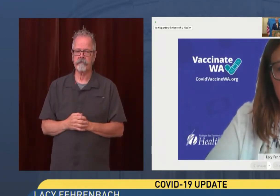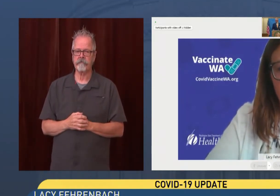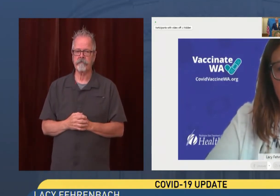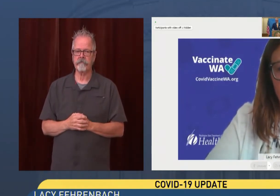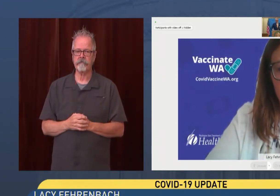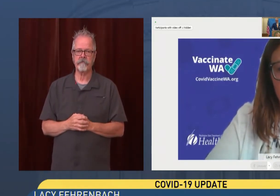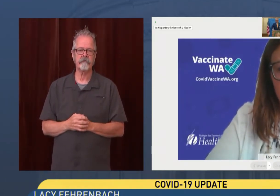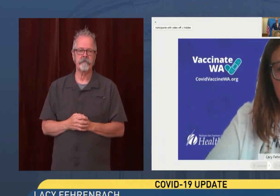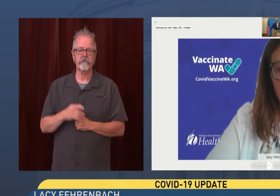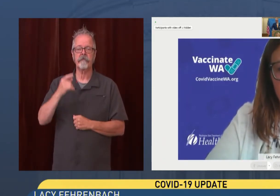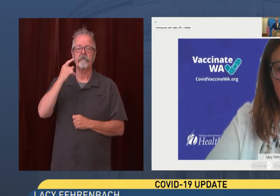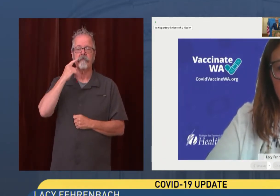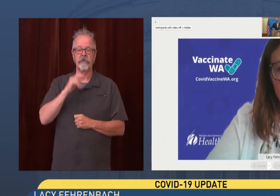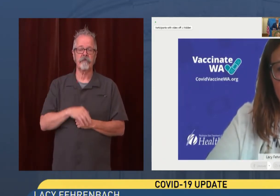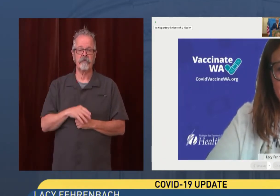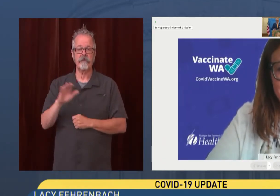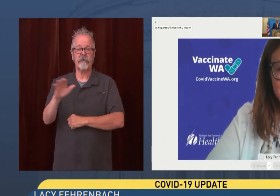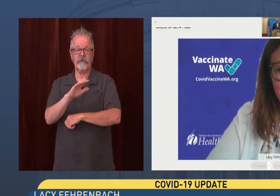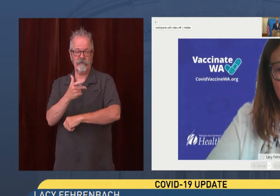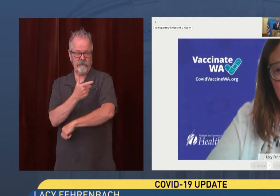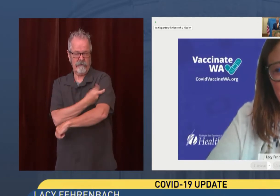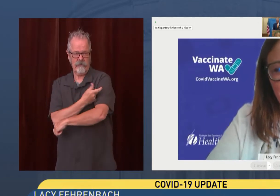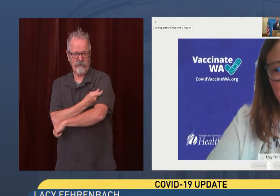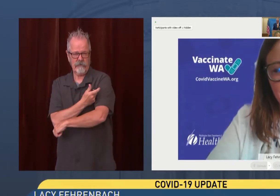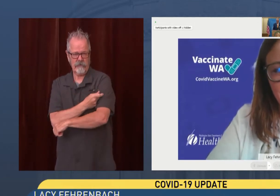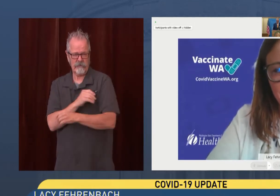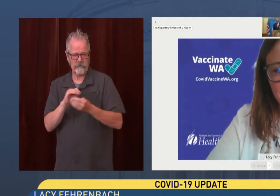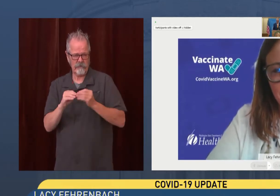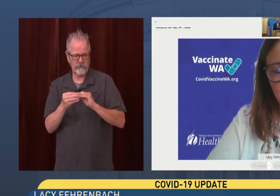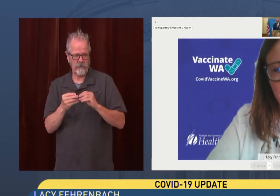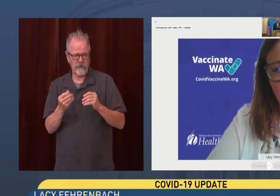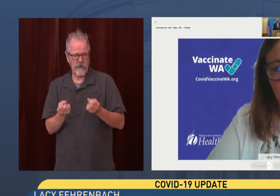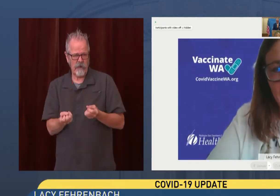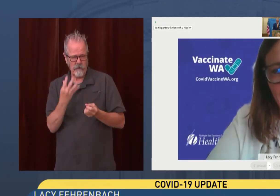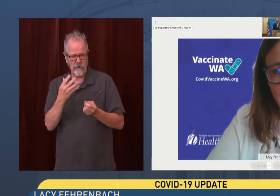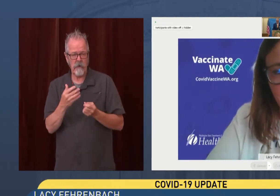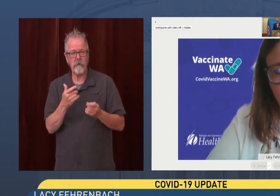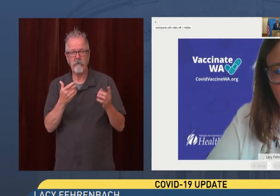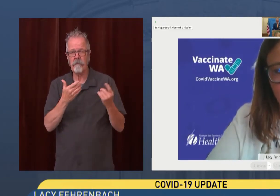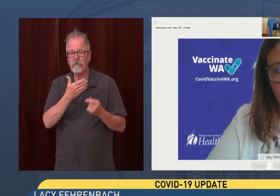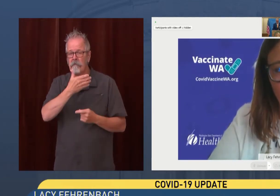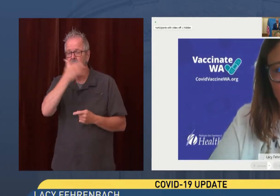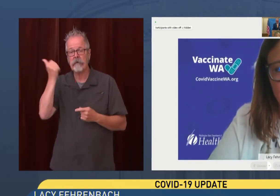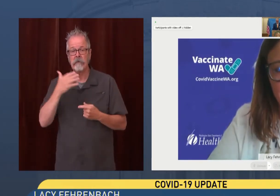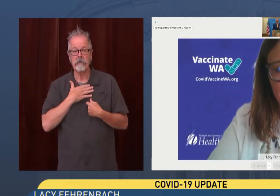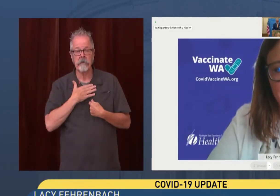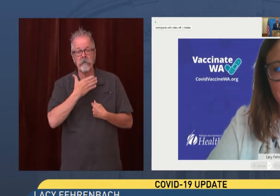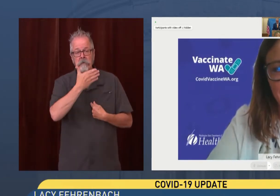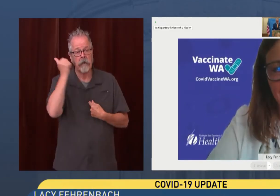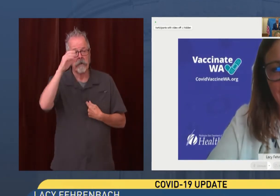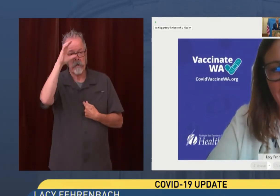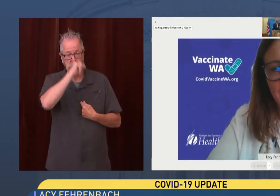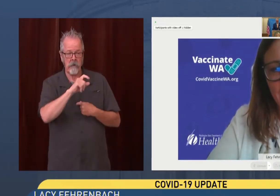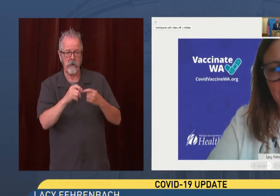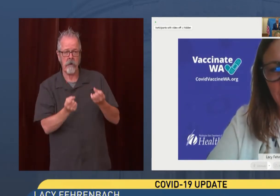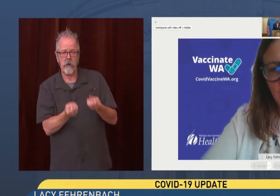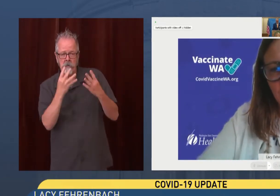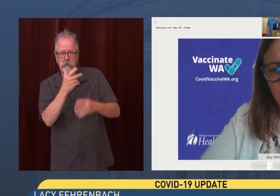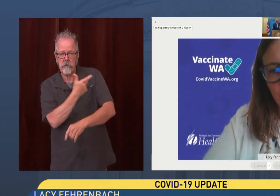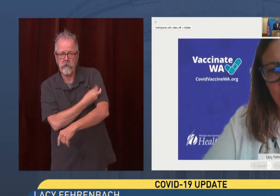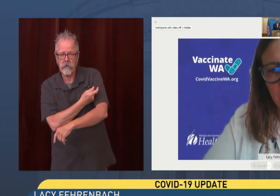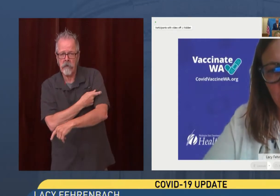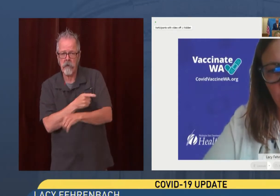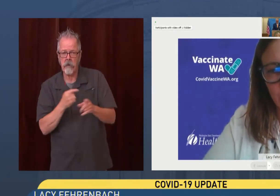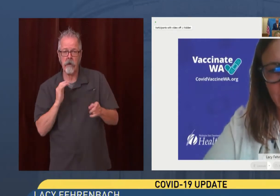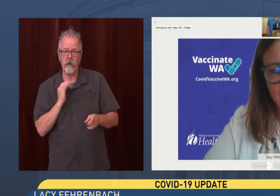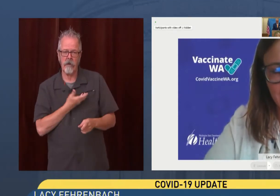rates, including, I mean, the best estimates we have are our own data, and that